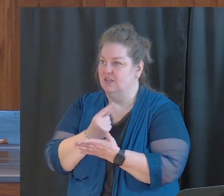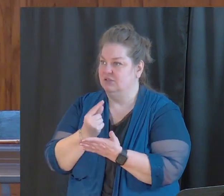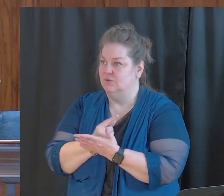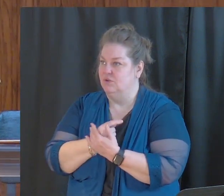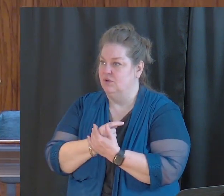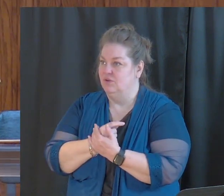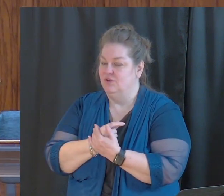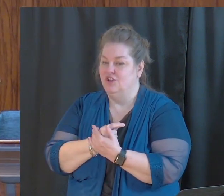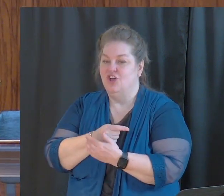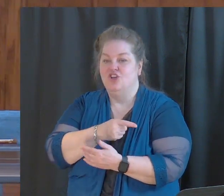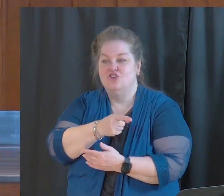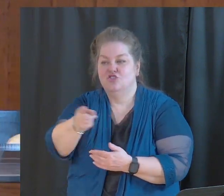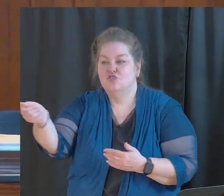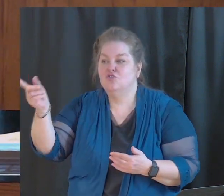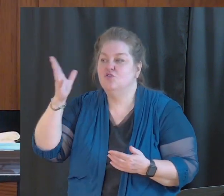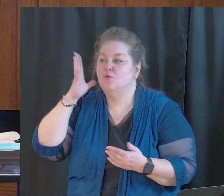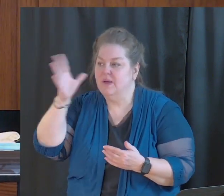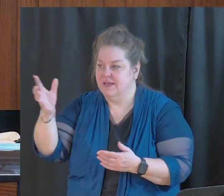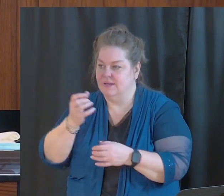will save their life.